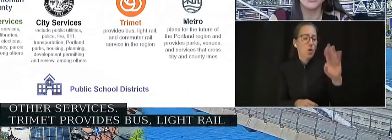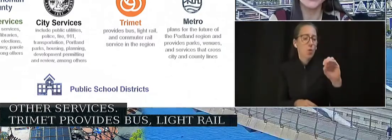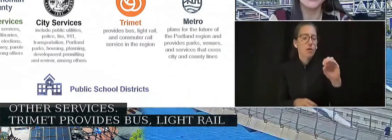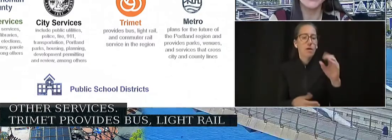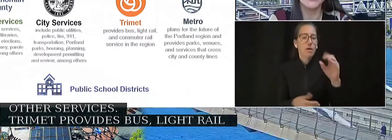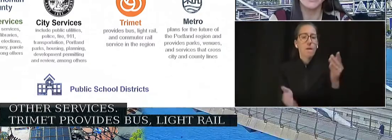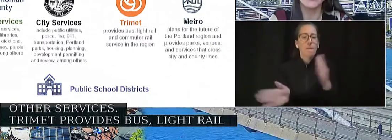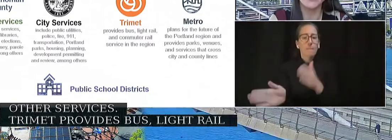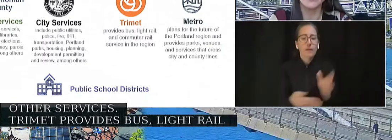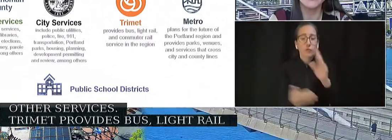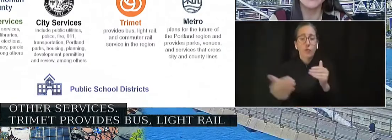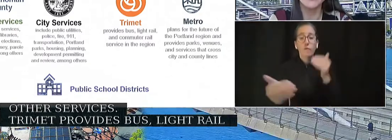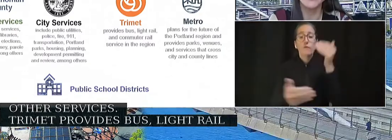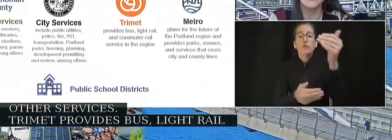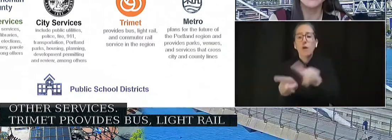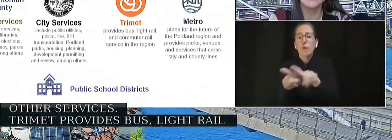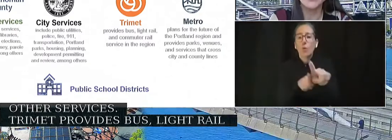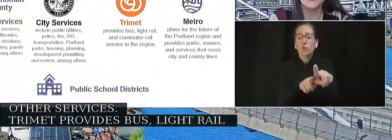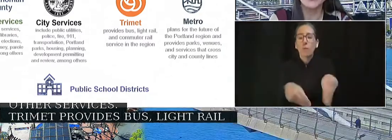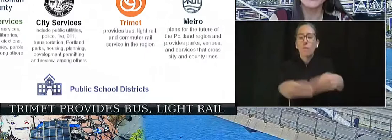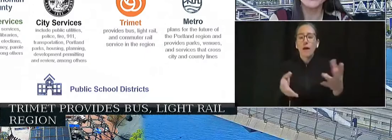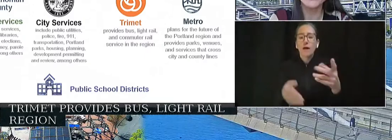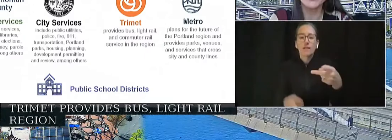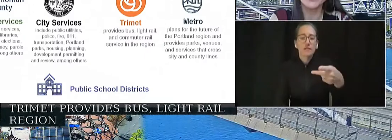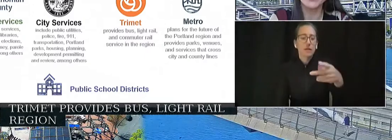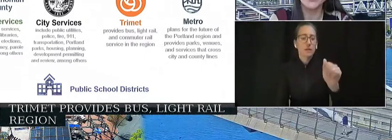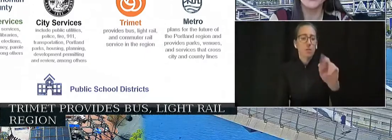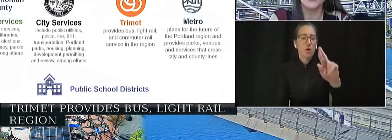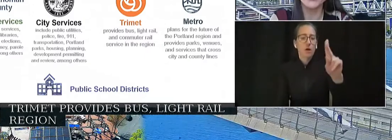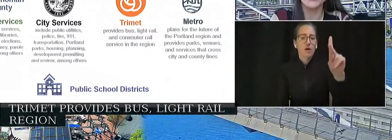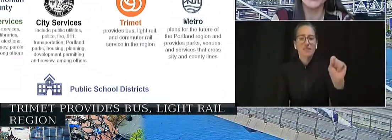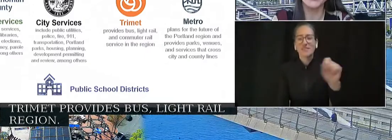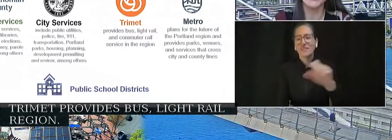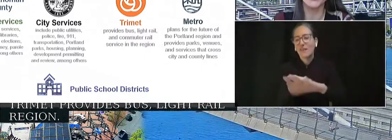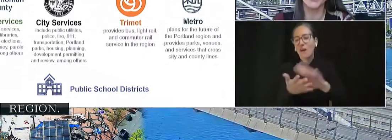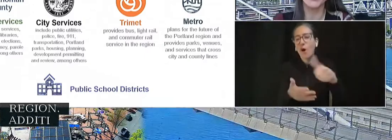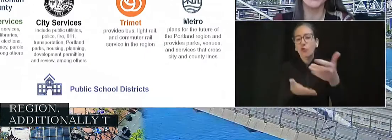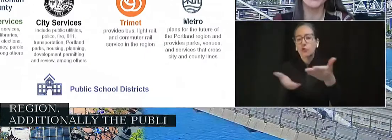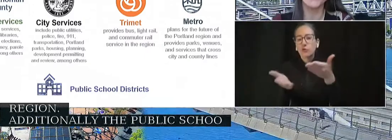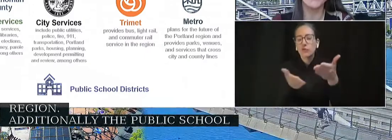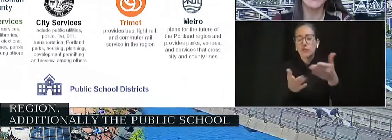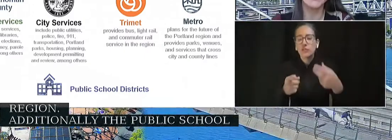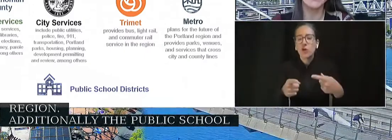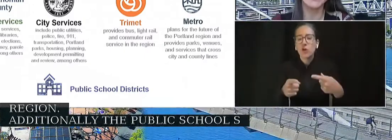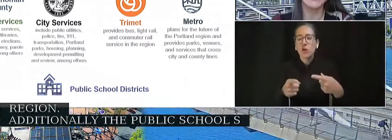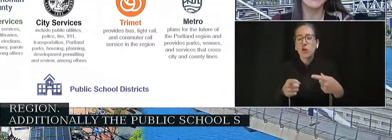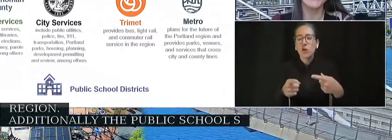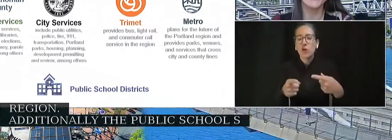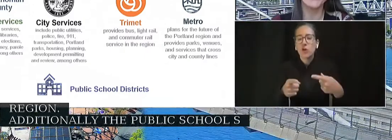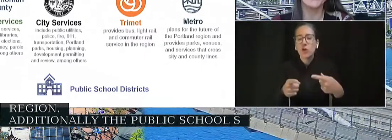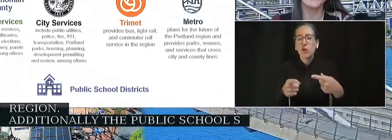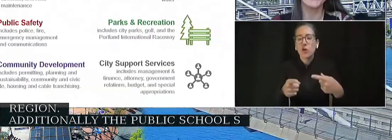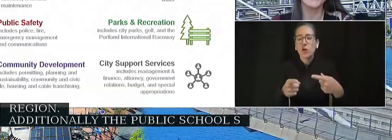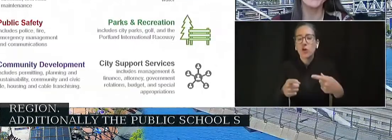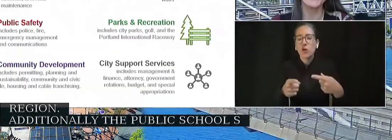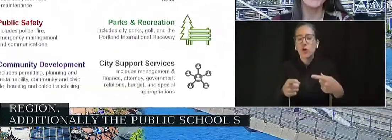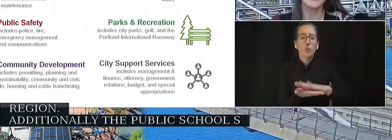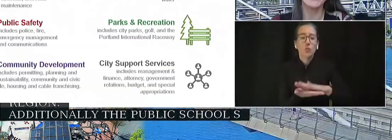and services that cross city and county lines. Additionally, the public school systems are important jurisdictional partners. Next slide, please.